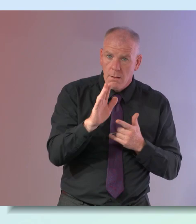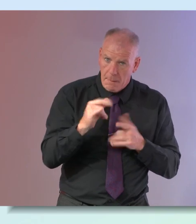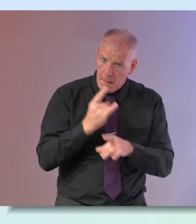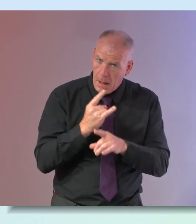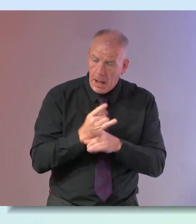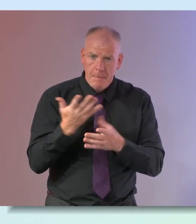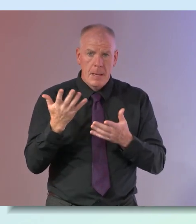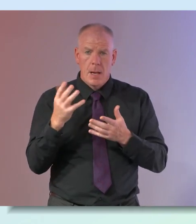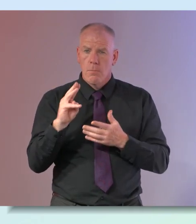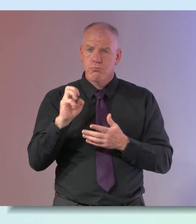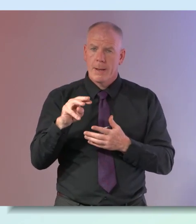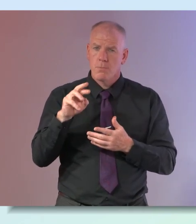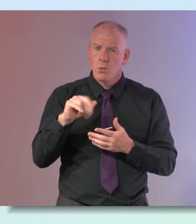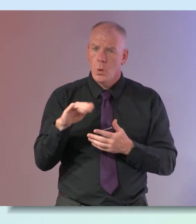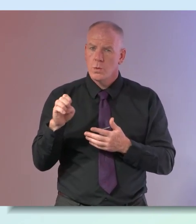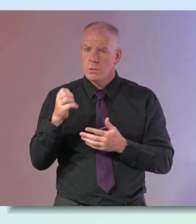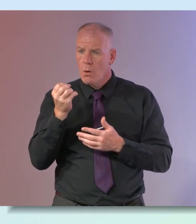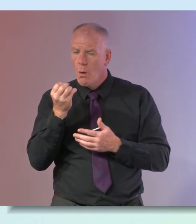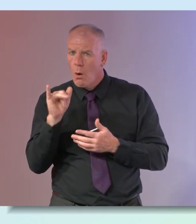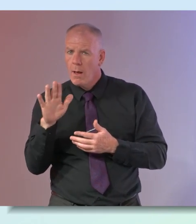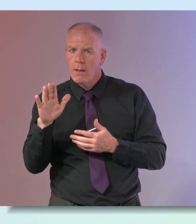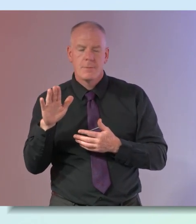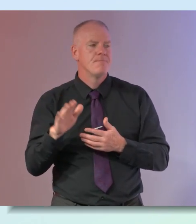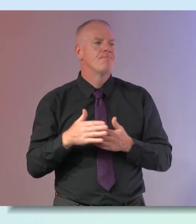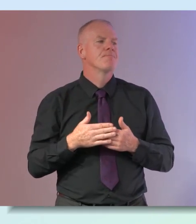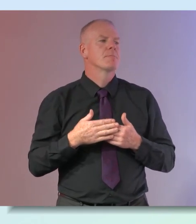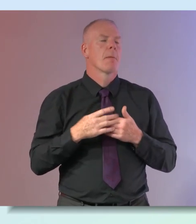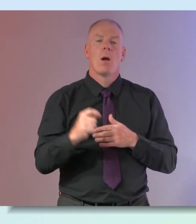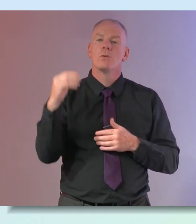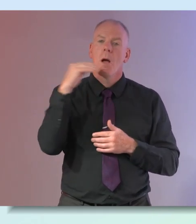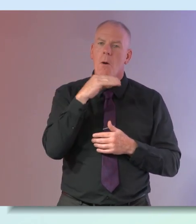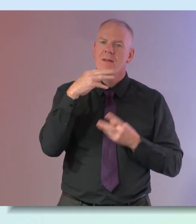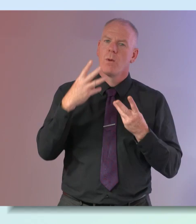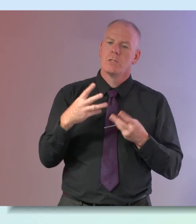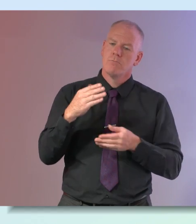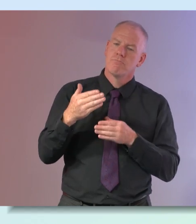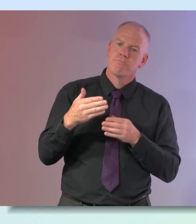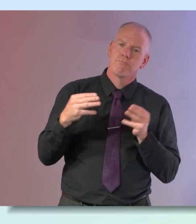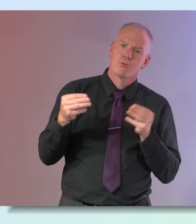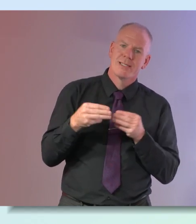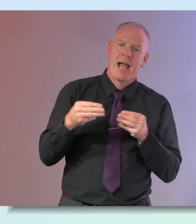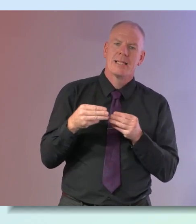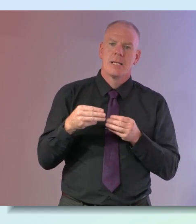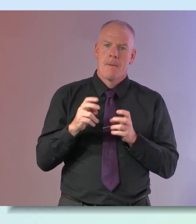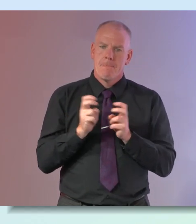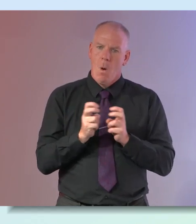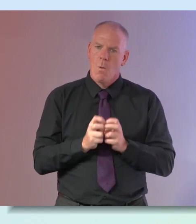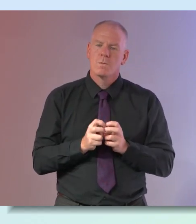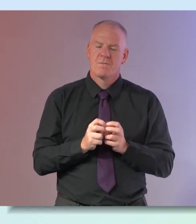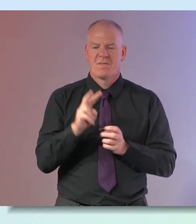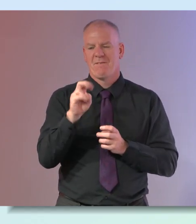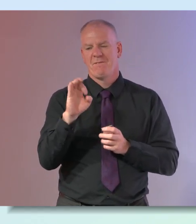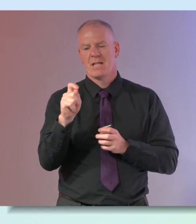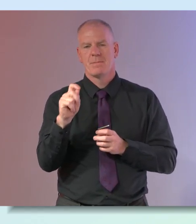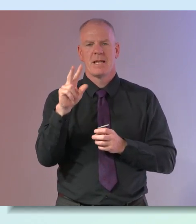help or eating primrose oil or probably the most important thing if you want to protect your bones is to take vitamin d3 so there's